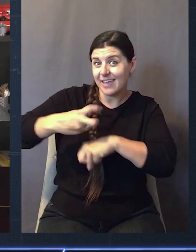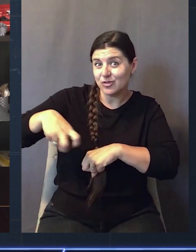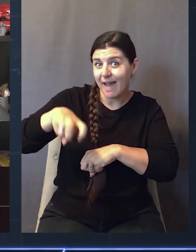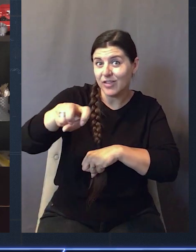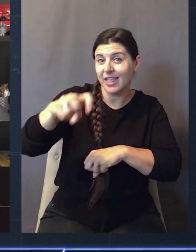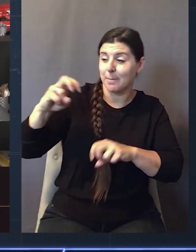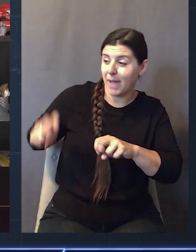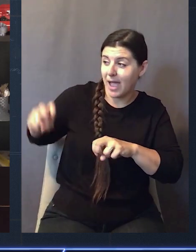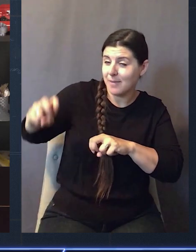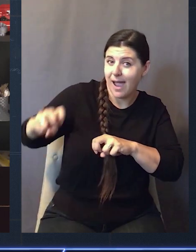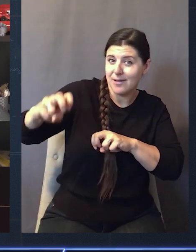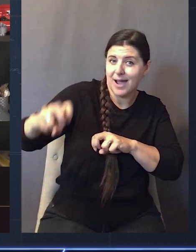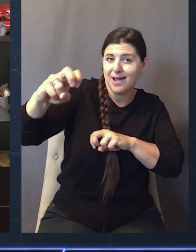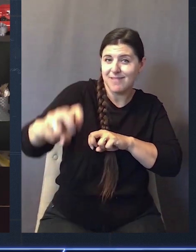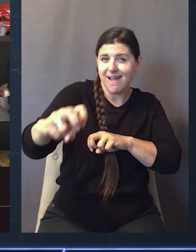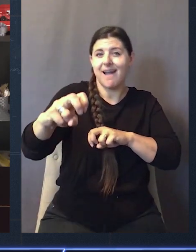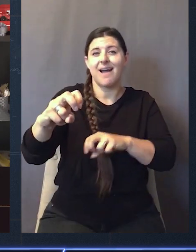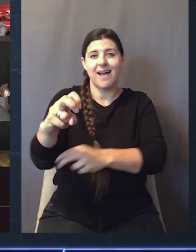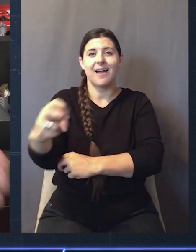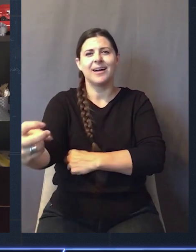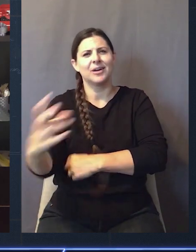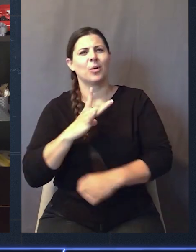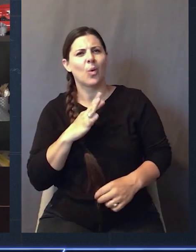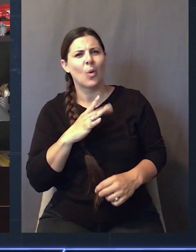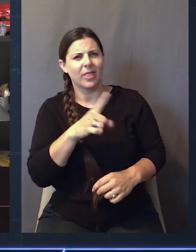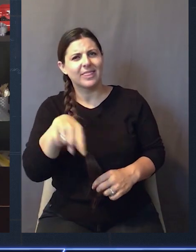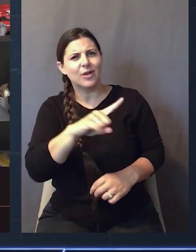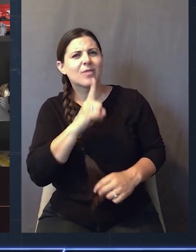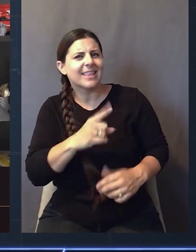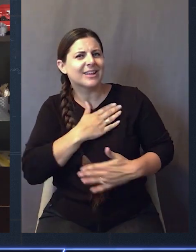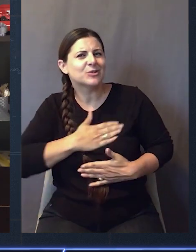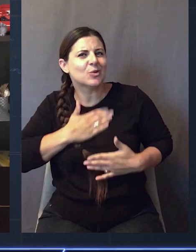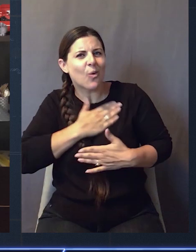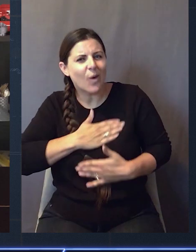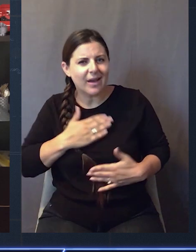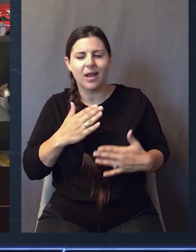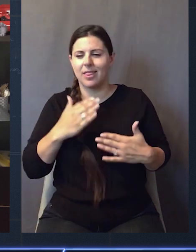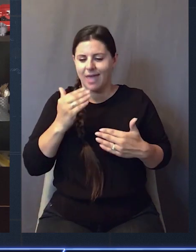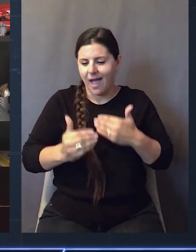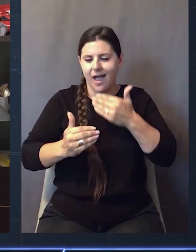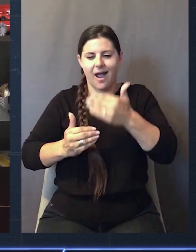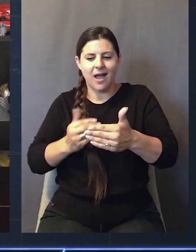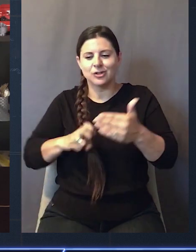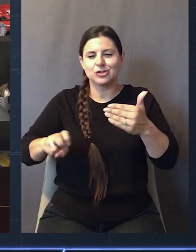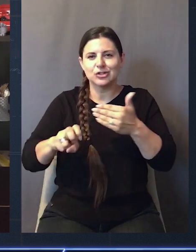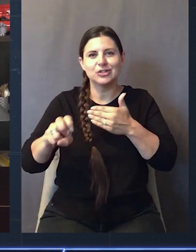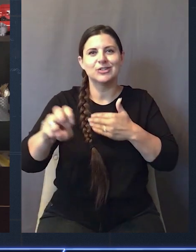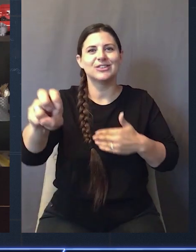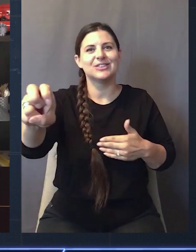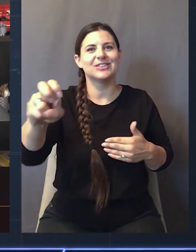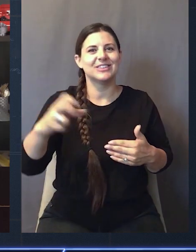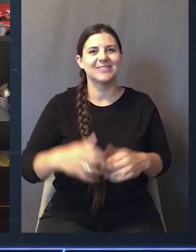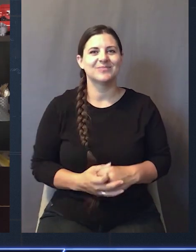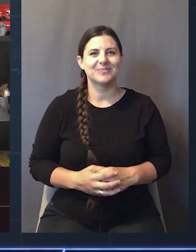seven of his trip, and he used to be here, and he's now here. He's going there. These user groups actually really enjoyed the fact that they were just part